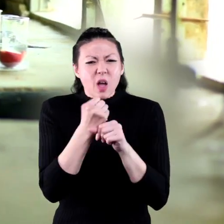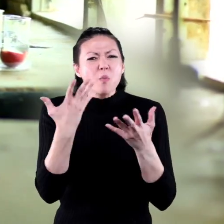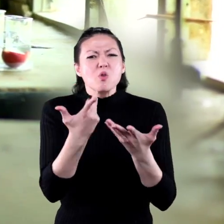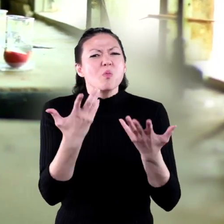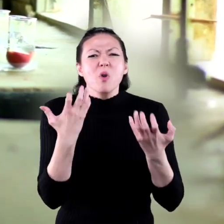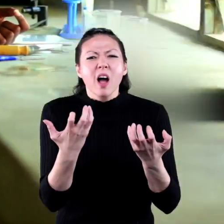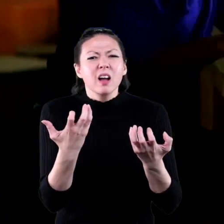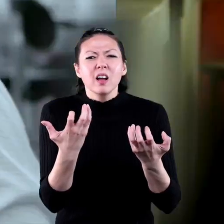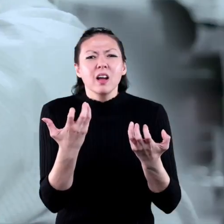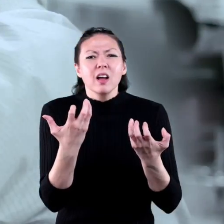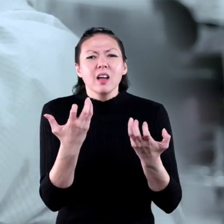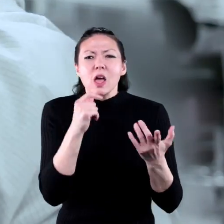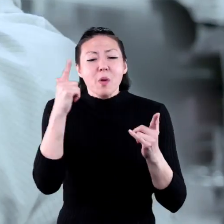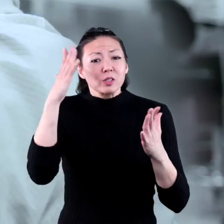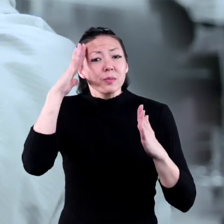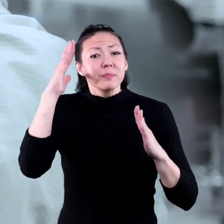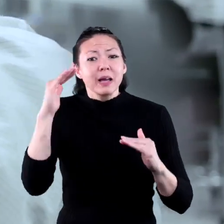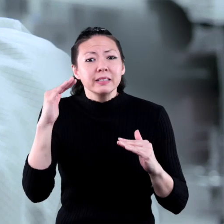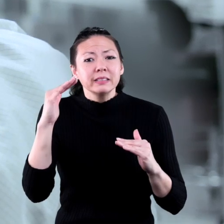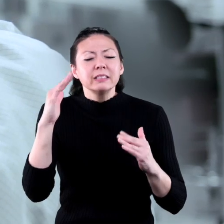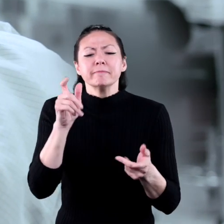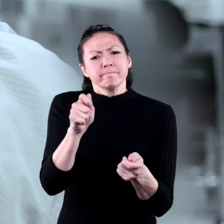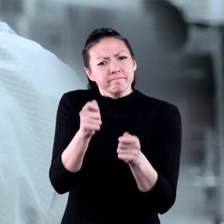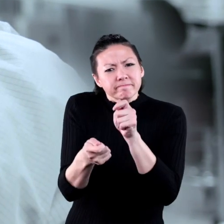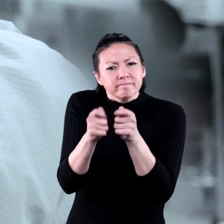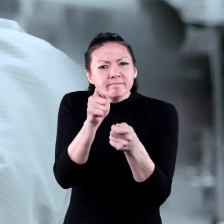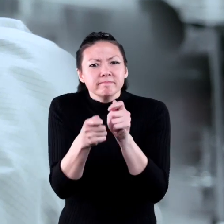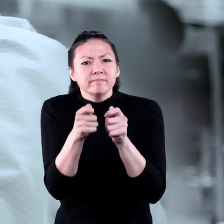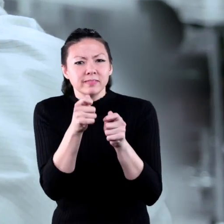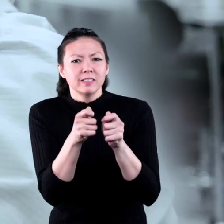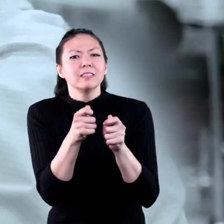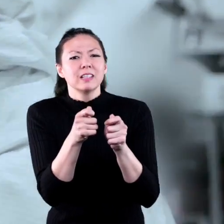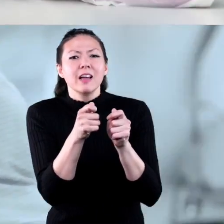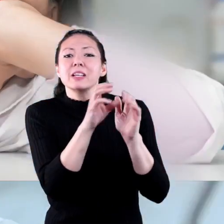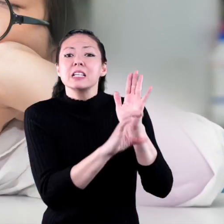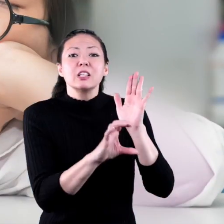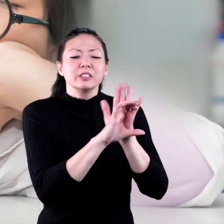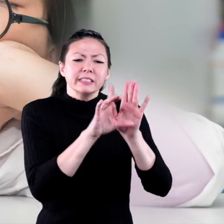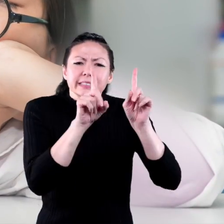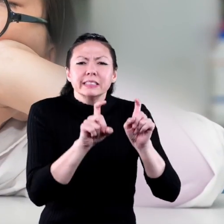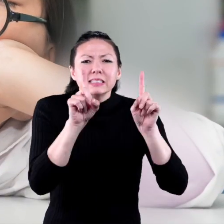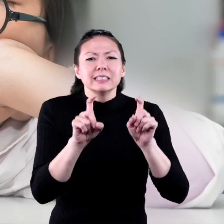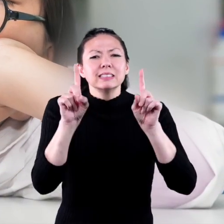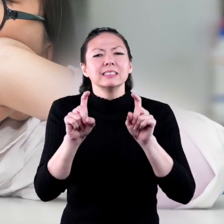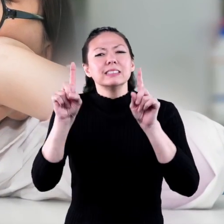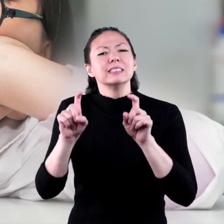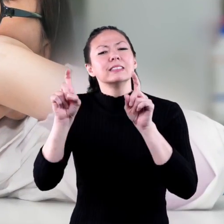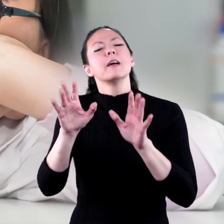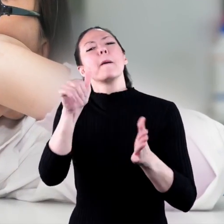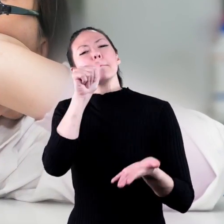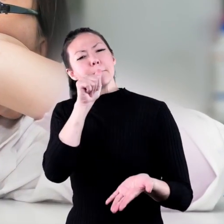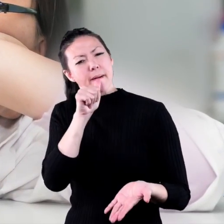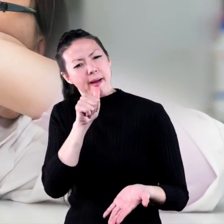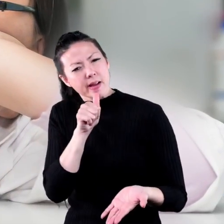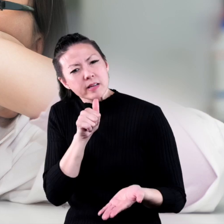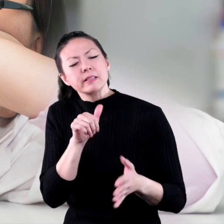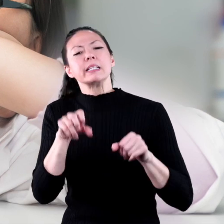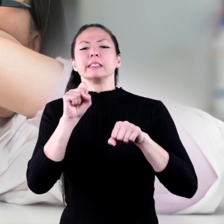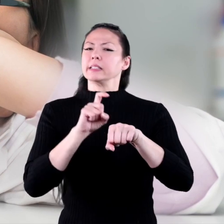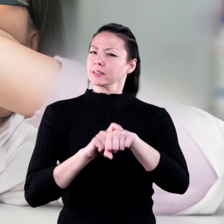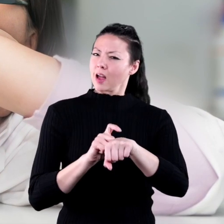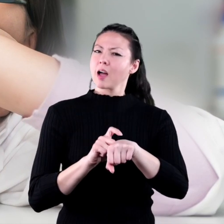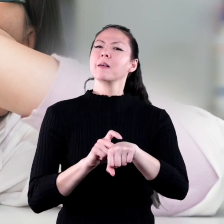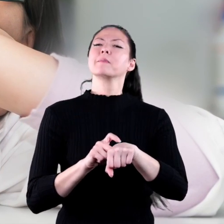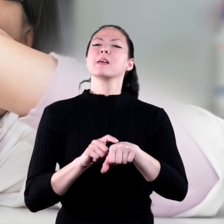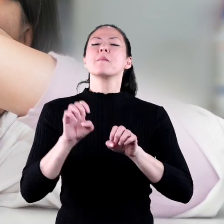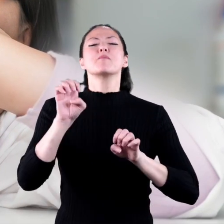you may have to slightly tweak or adjust one of the characteristics of your test. It takes great patience as you go through the experimental